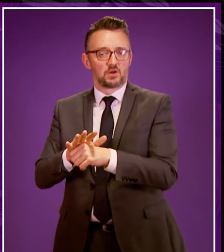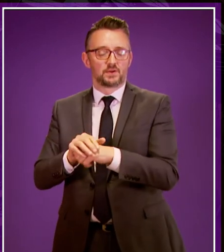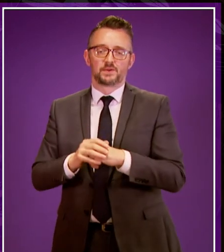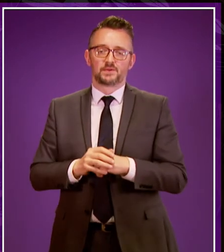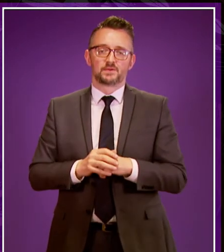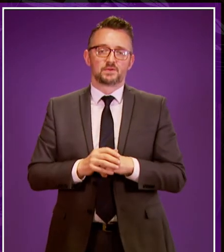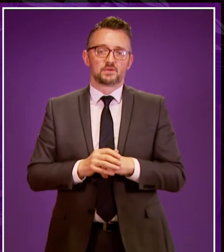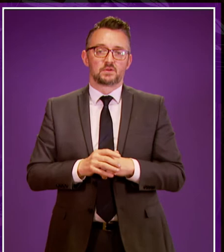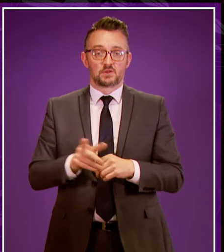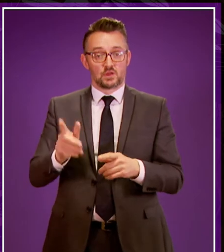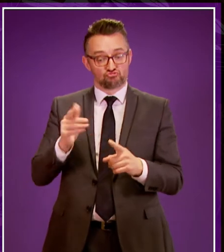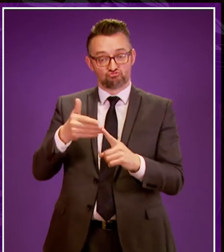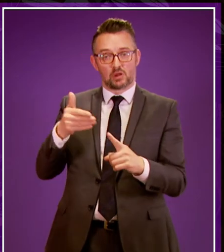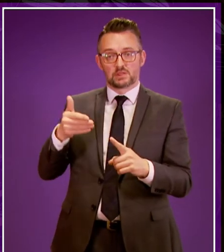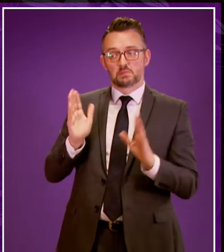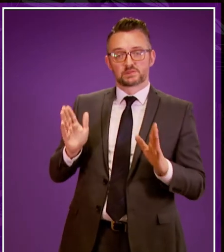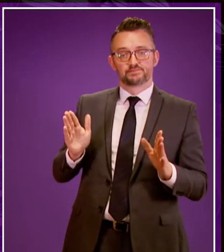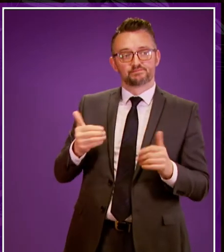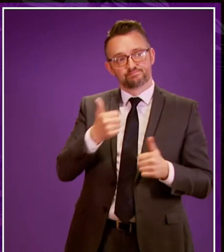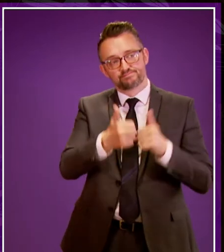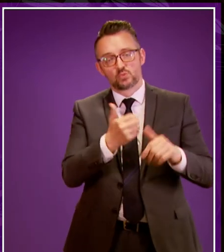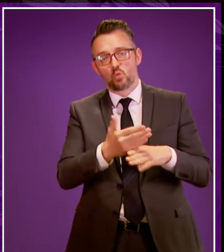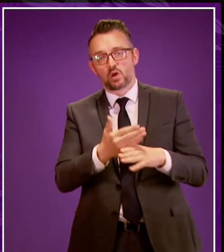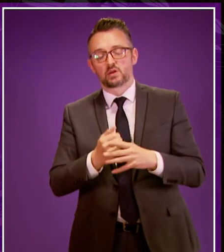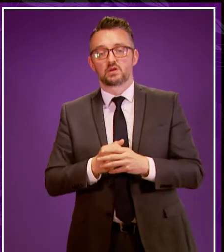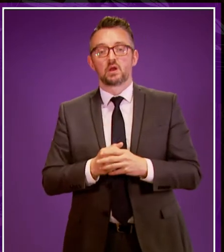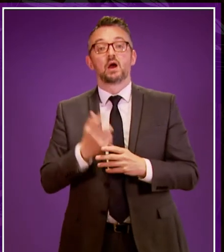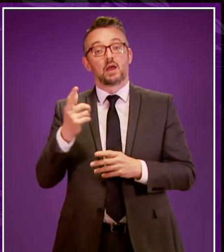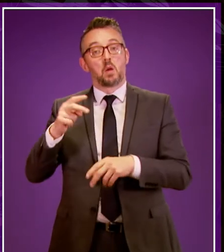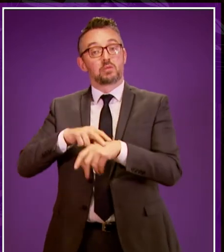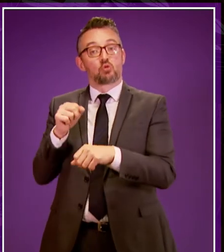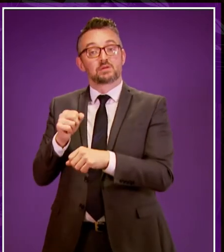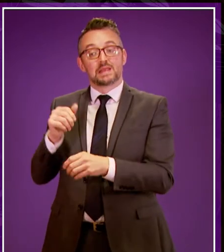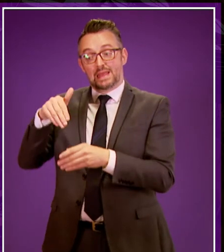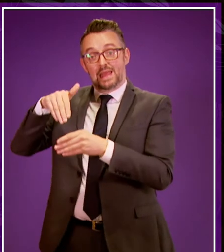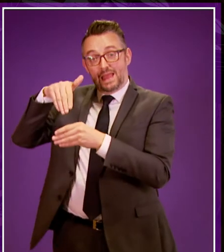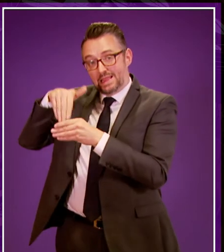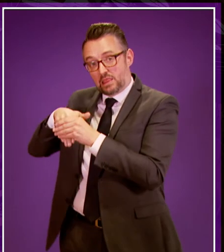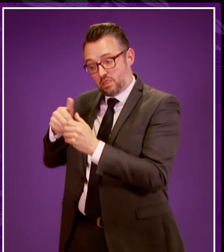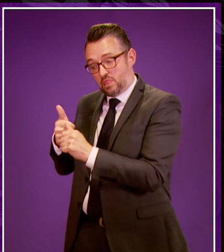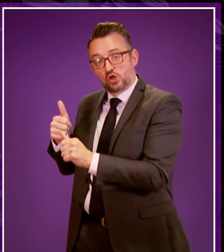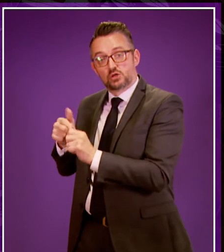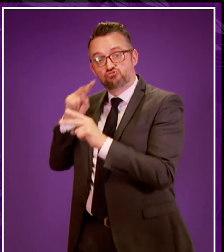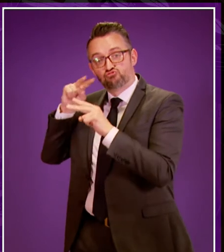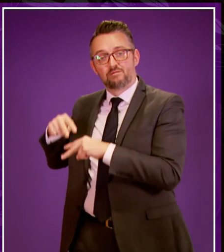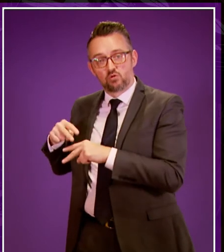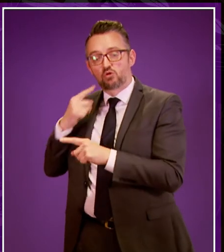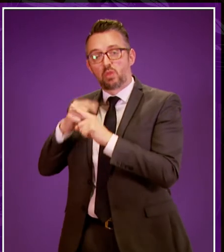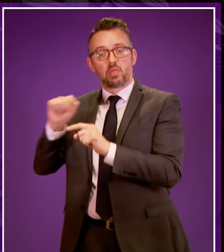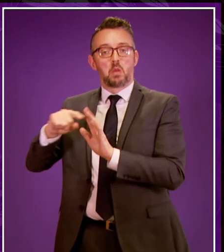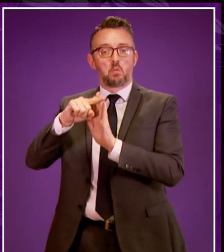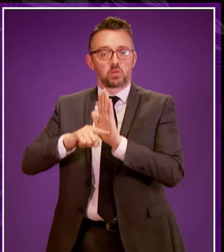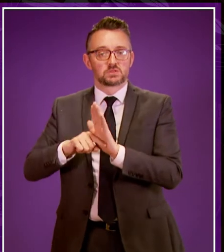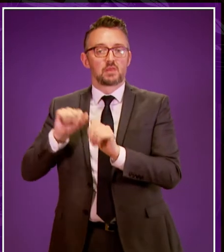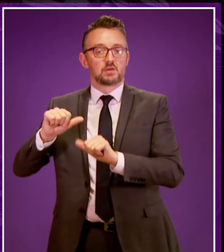has to be recognised. As I mentioned there is already an internal review within Police Scotland into both the policy and the procedures